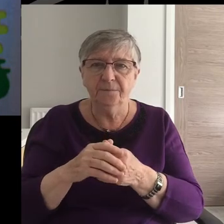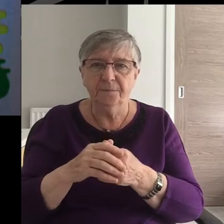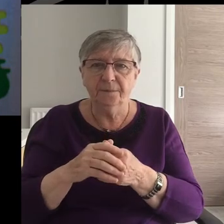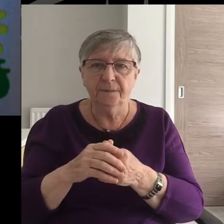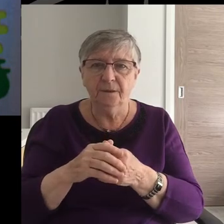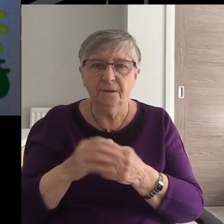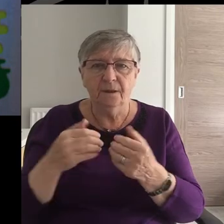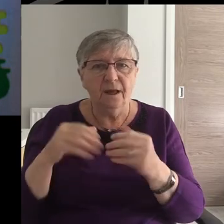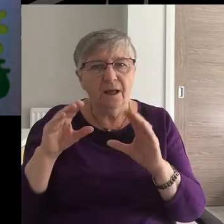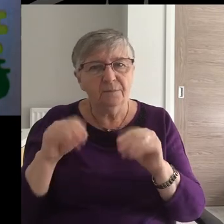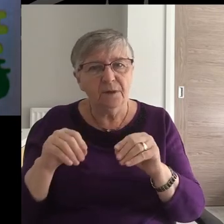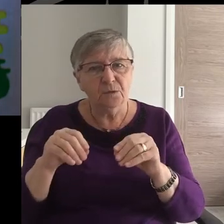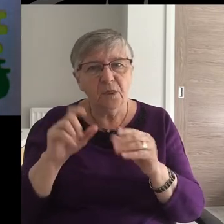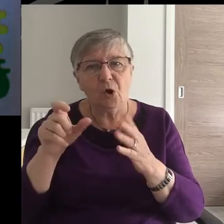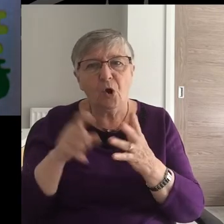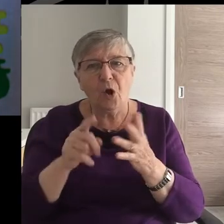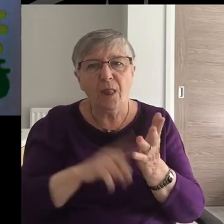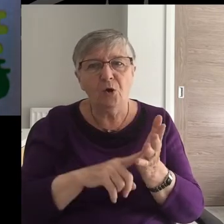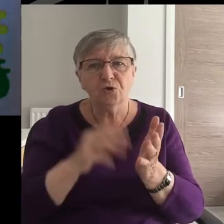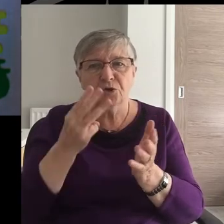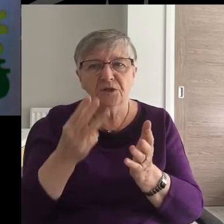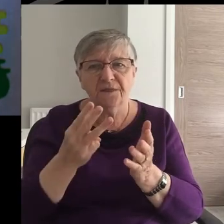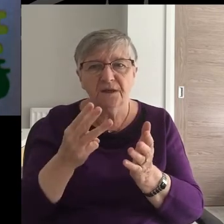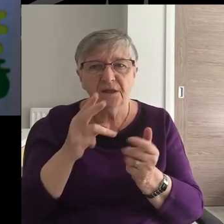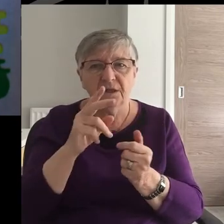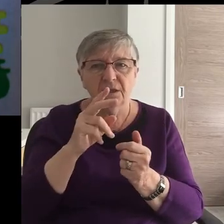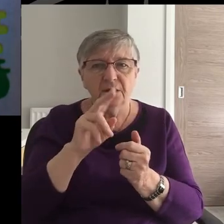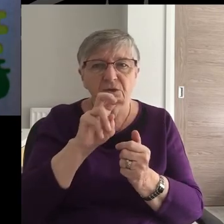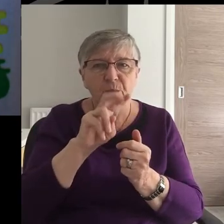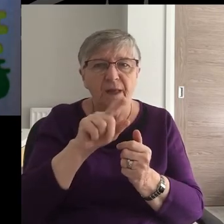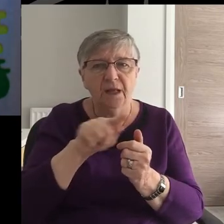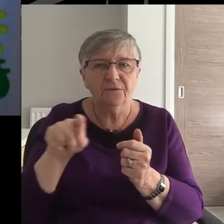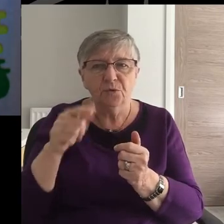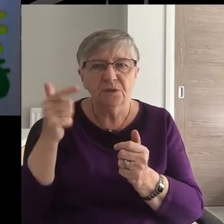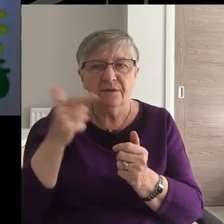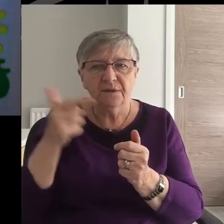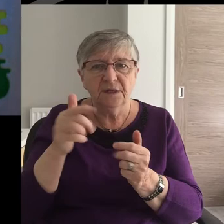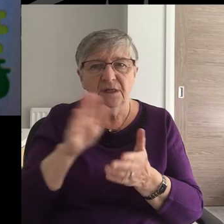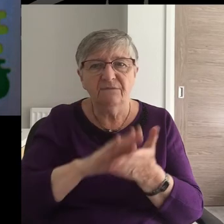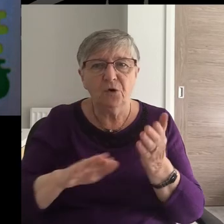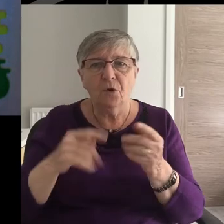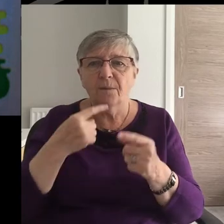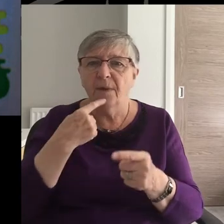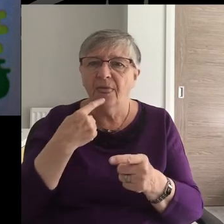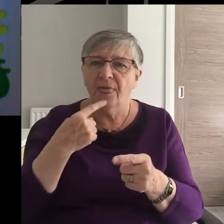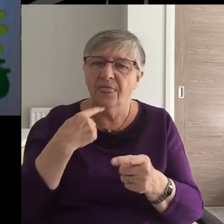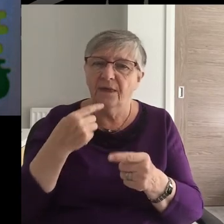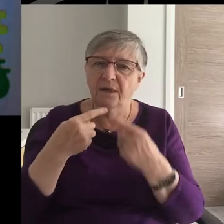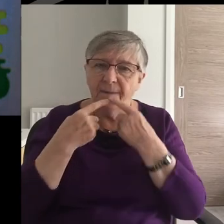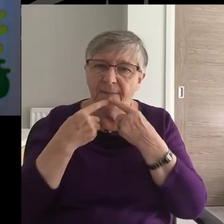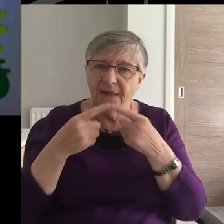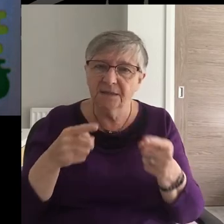I'll conclude with Colossians 3, 12 to 17 from the message.